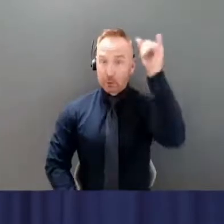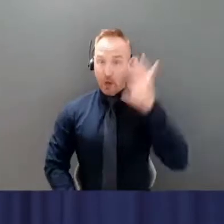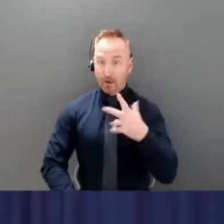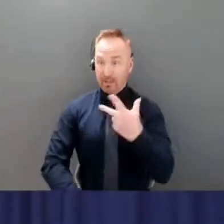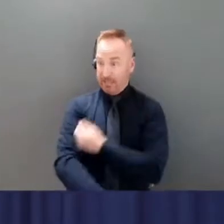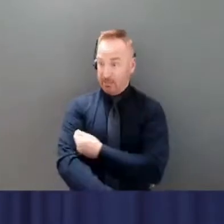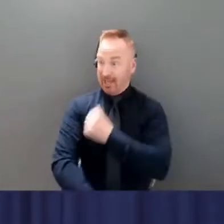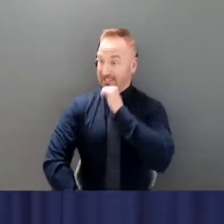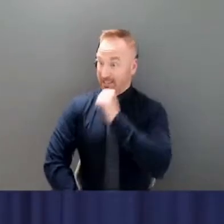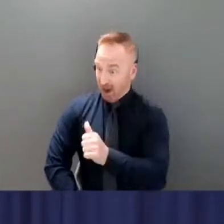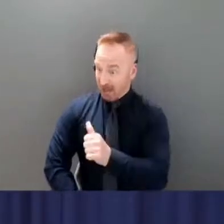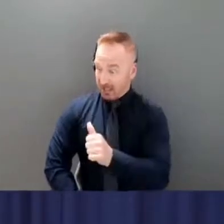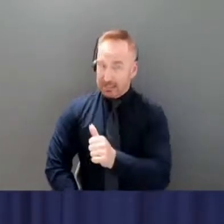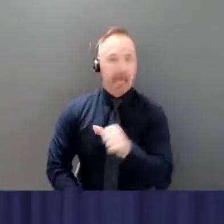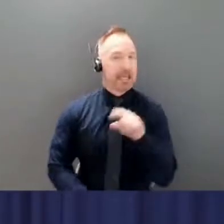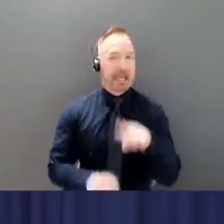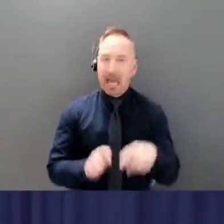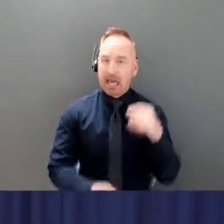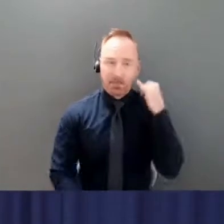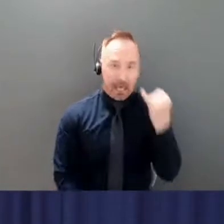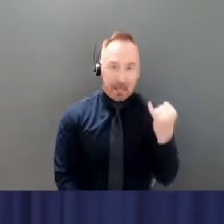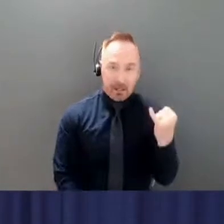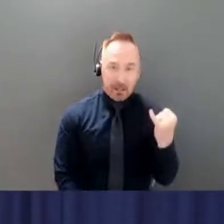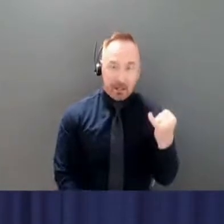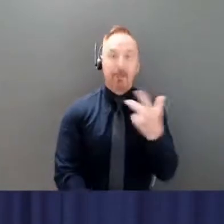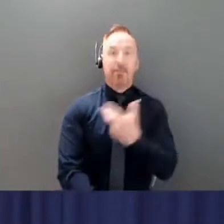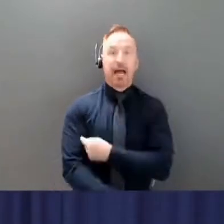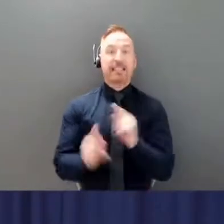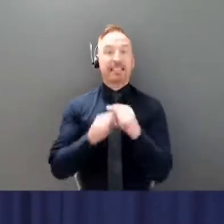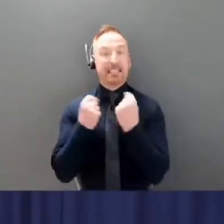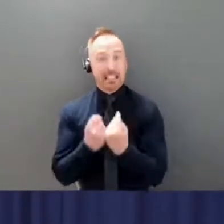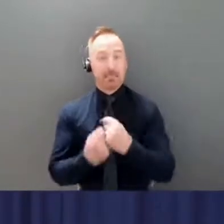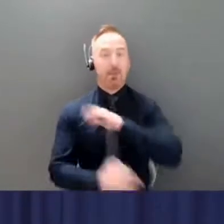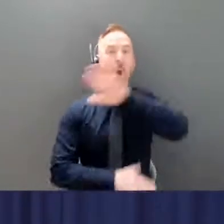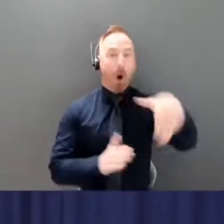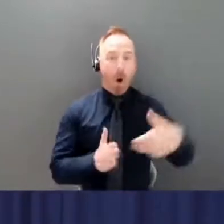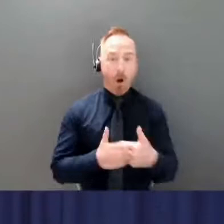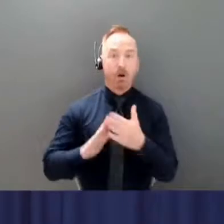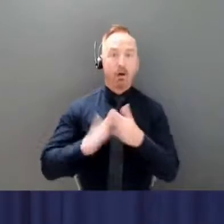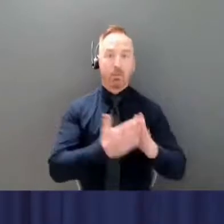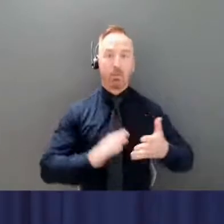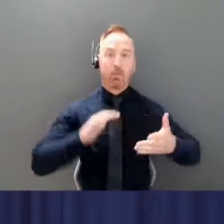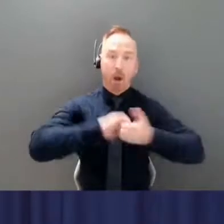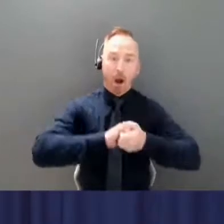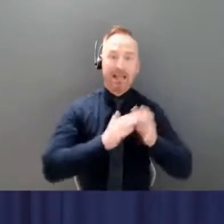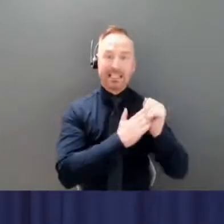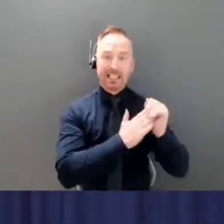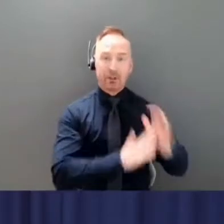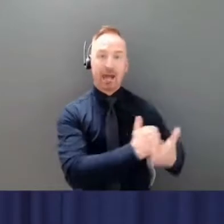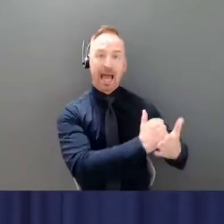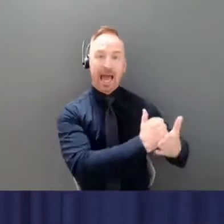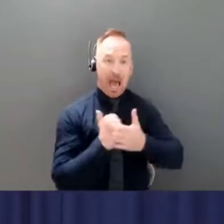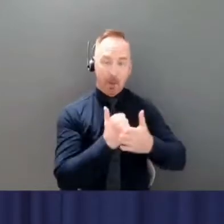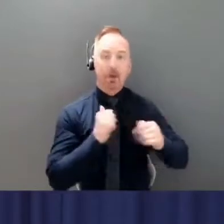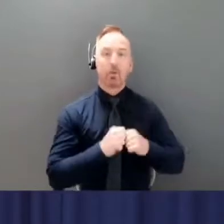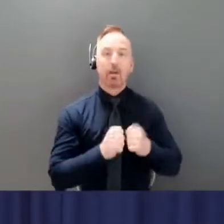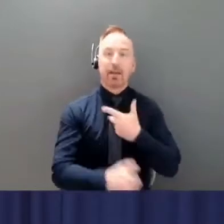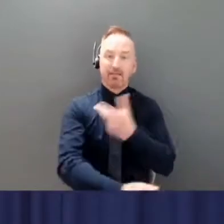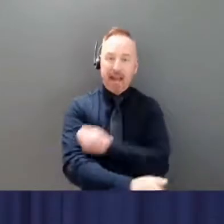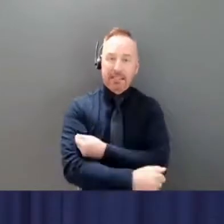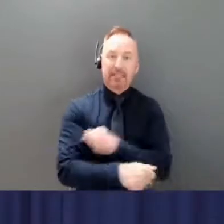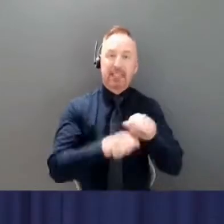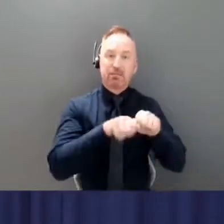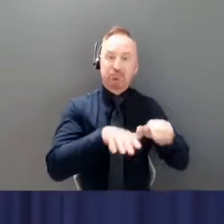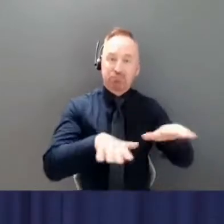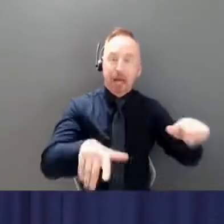Along with the vaccine team, I want to thank all of our community partners and leaders that have helped with the vaccine rollout. This has truly been a Team